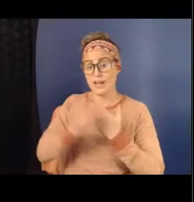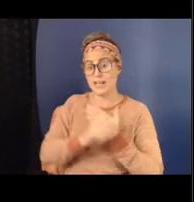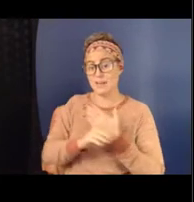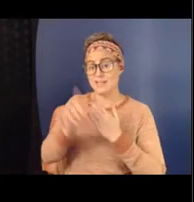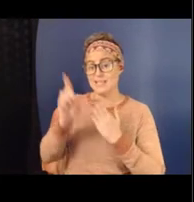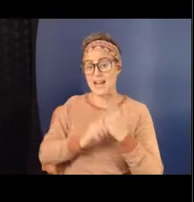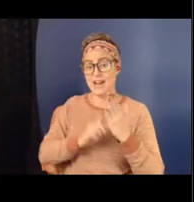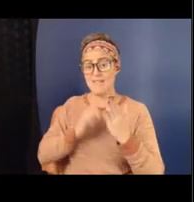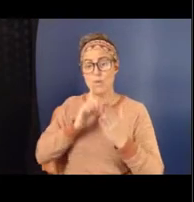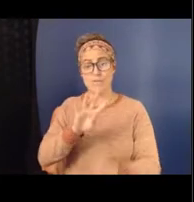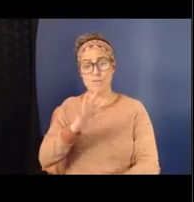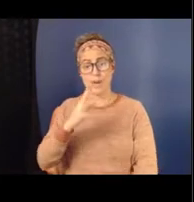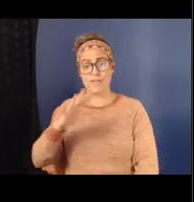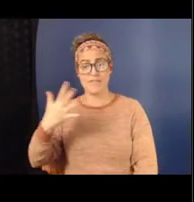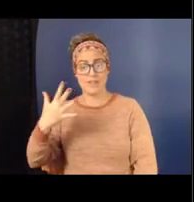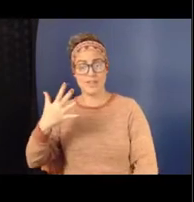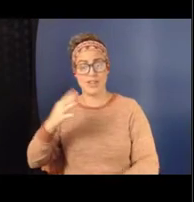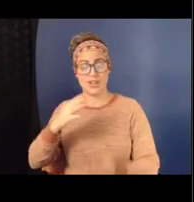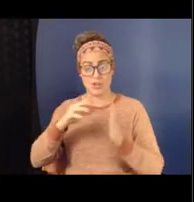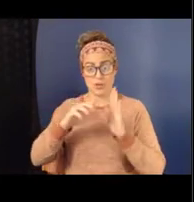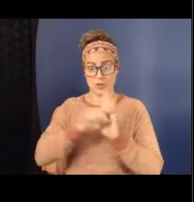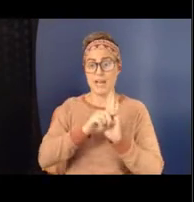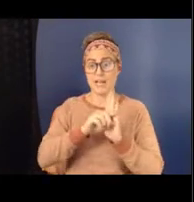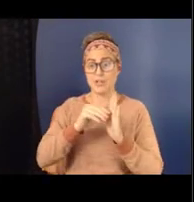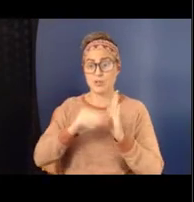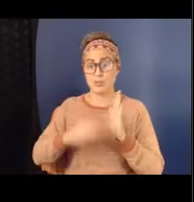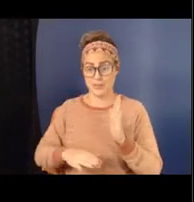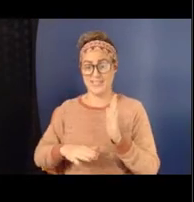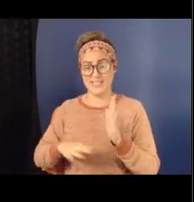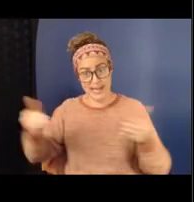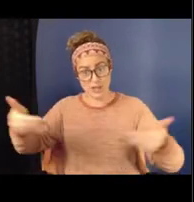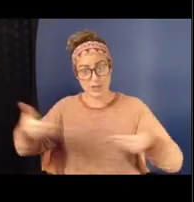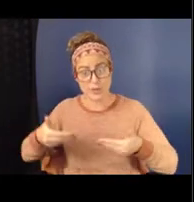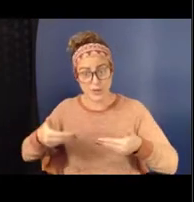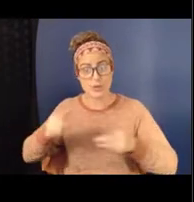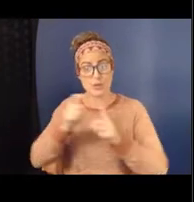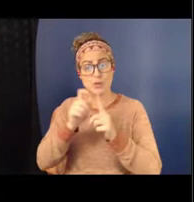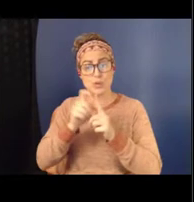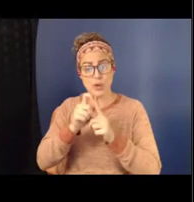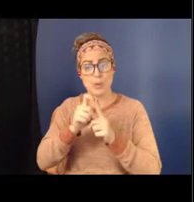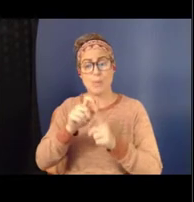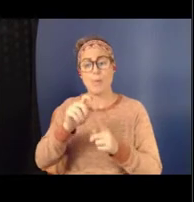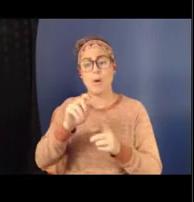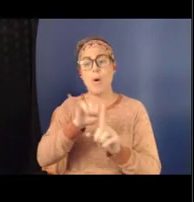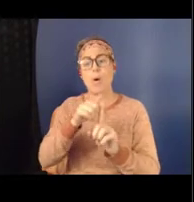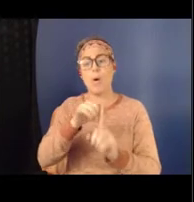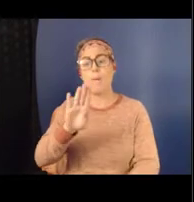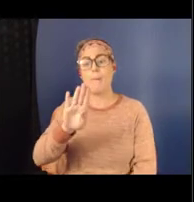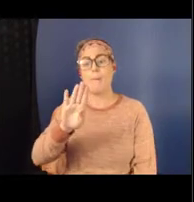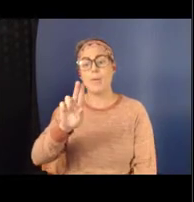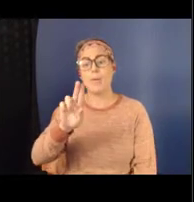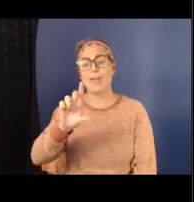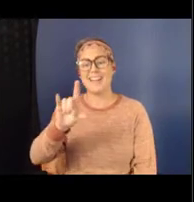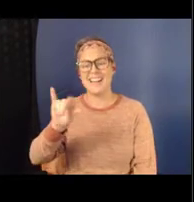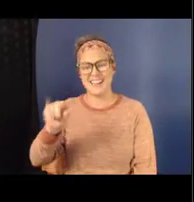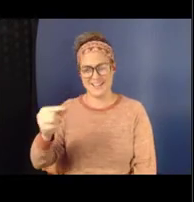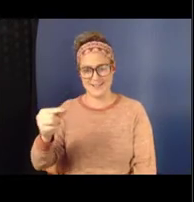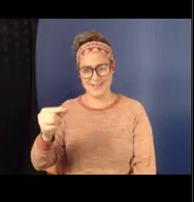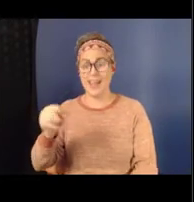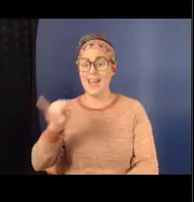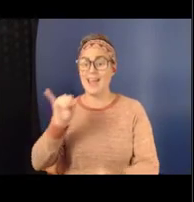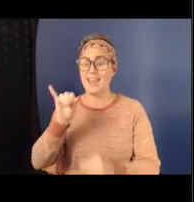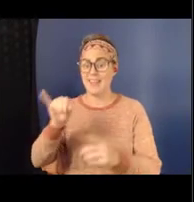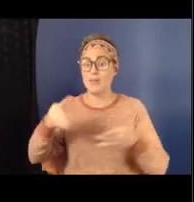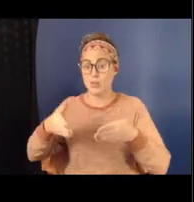It introduces bullying, the term bullying, as a way to introduce sexual harassment, and